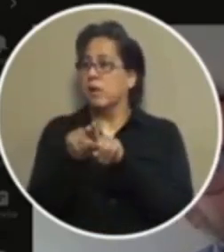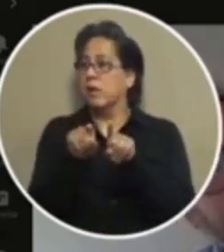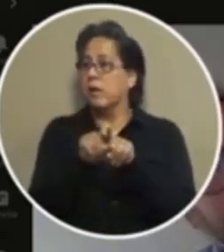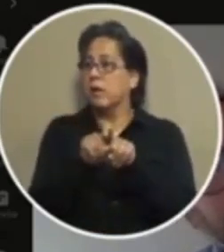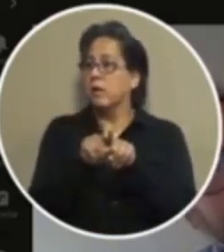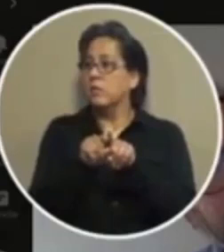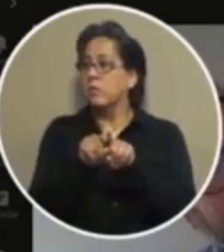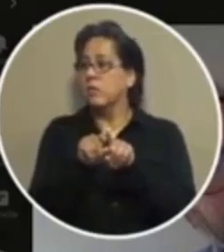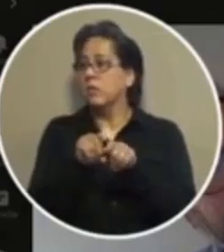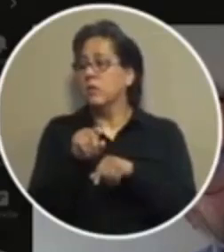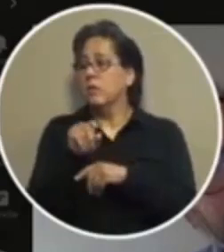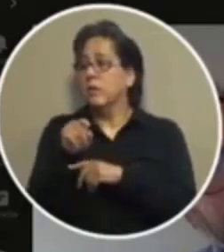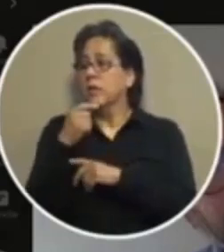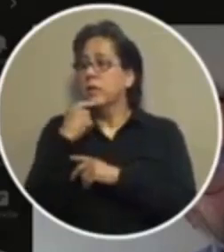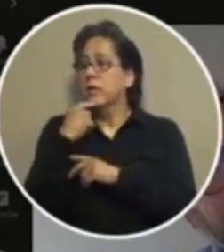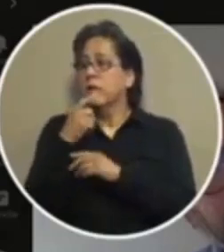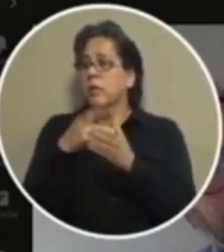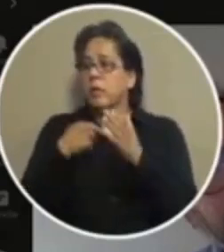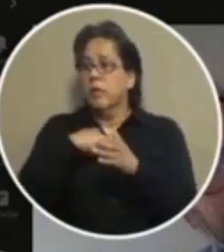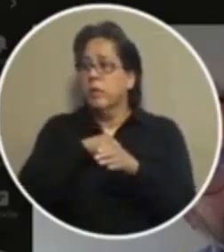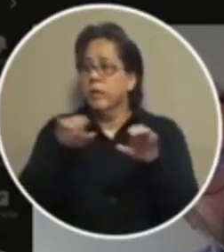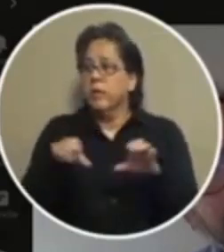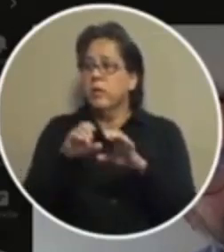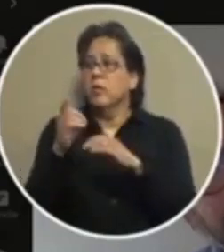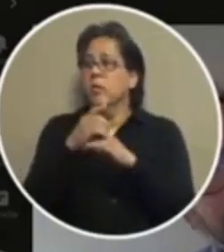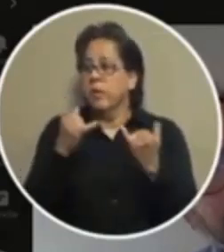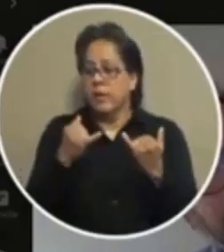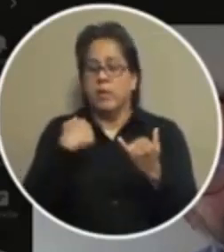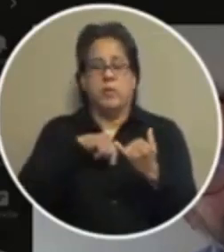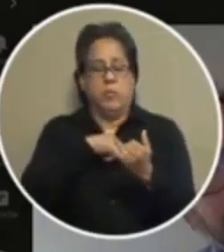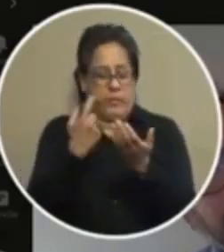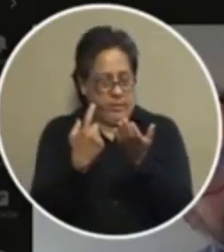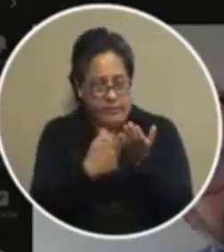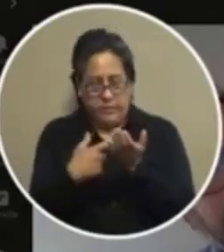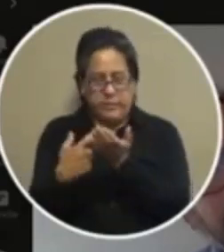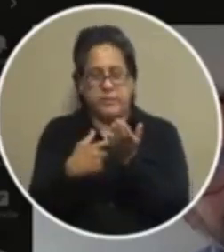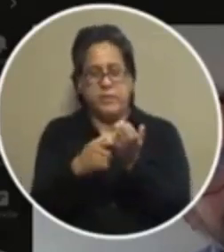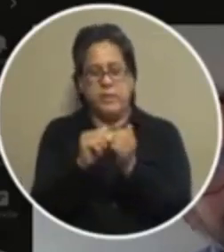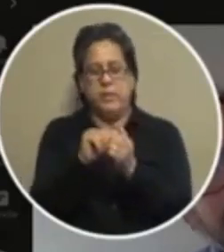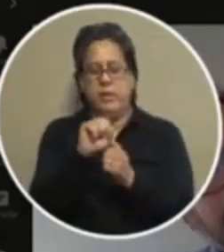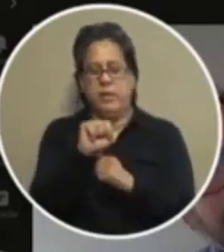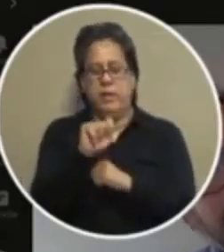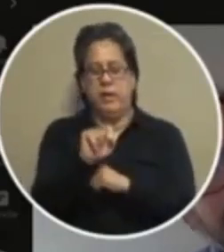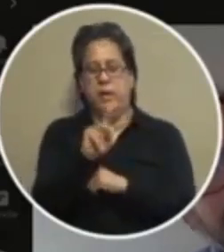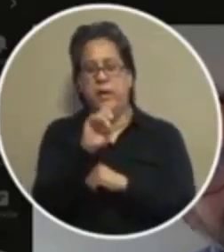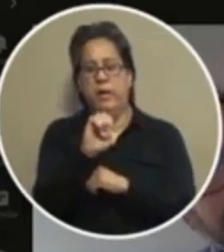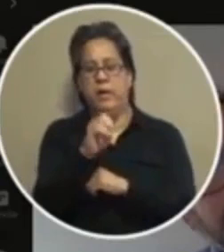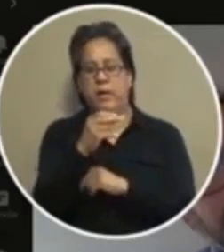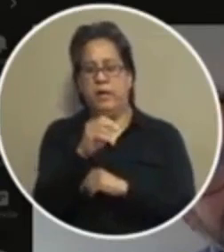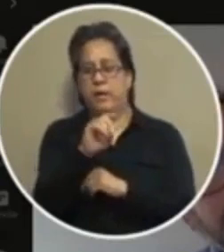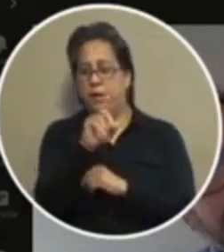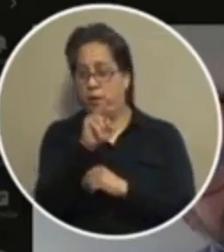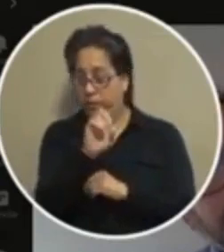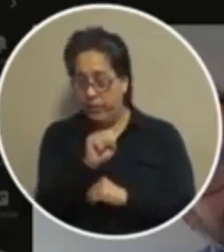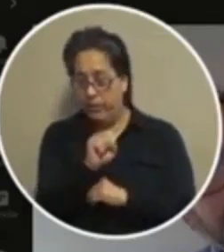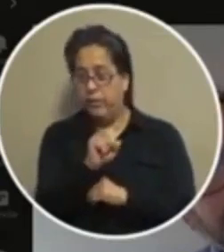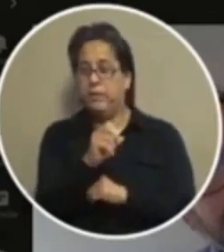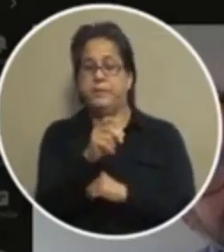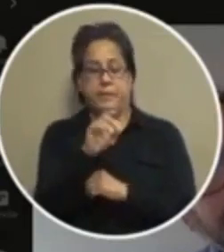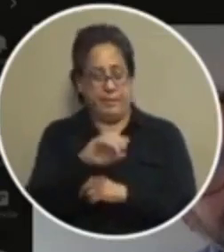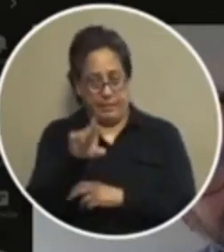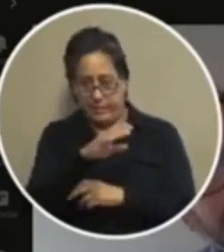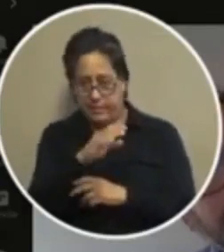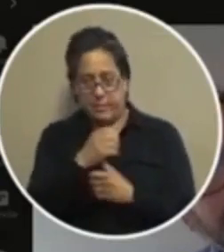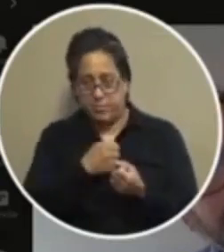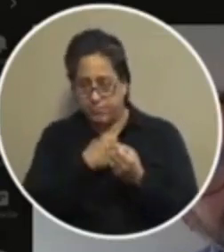i've already stated that what we did today was we did talk to the stakeholders we did communicate that to y'all so you mentioned something um